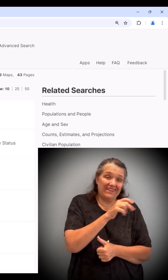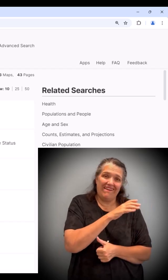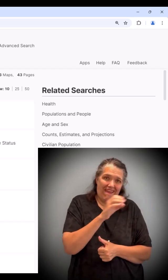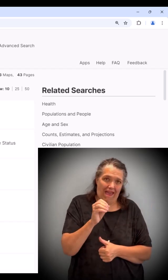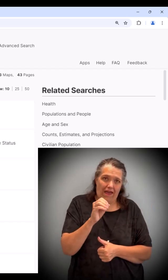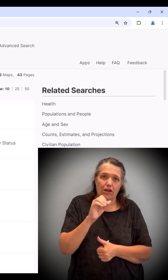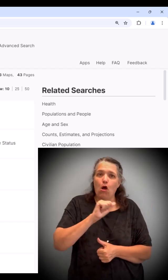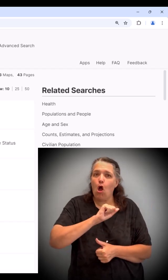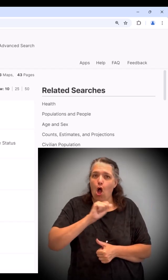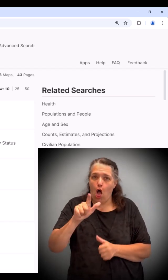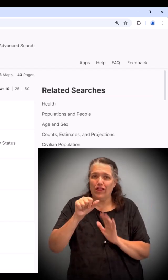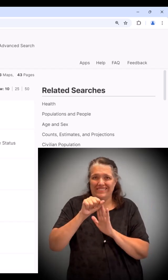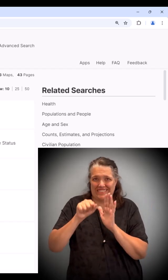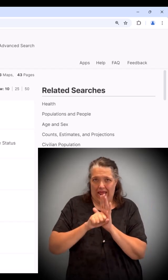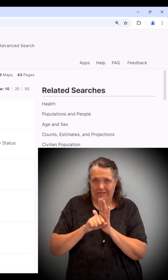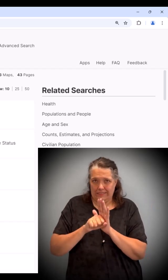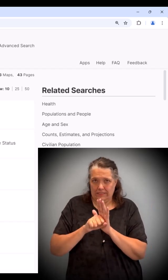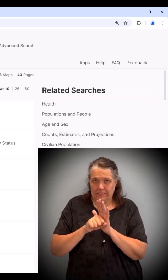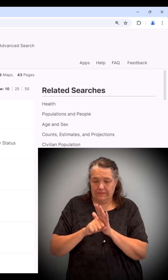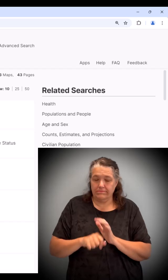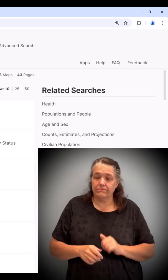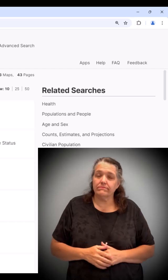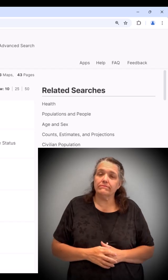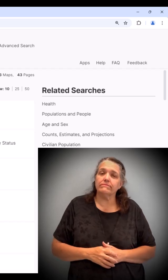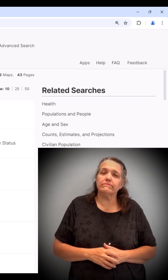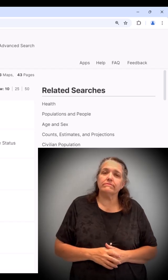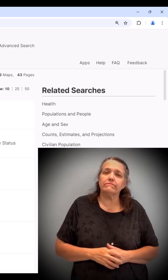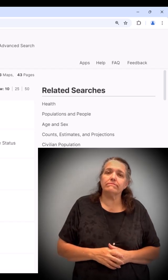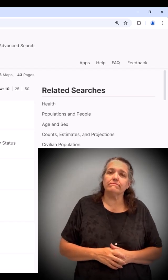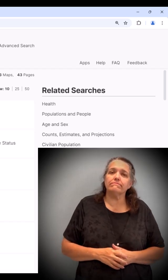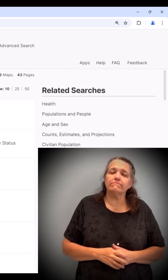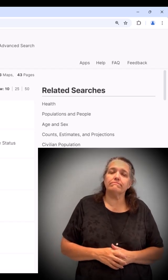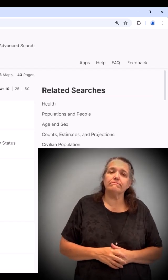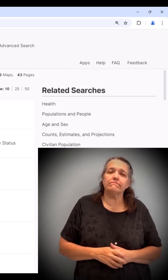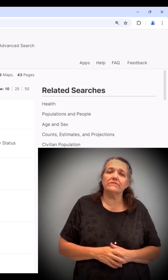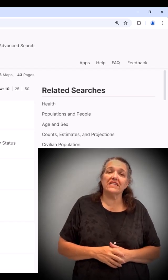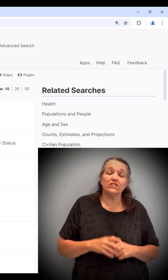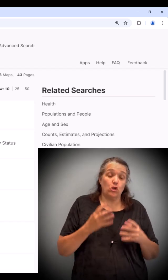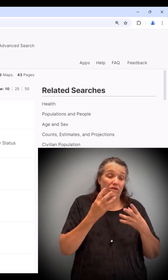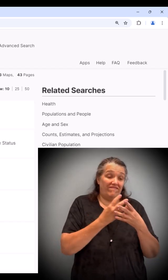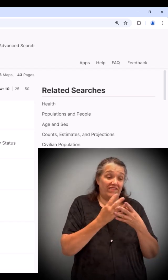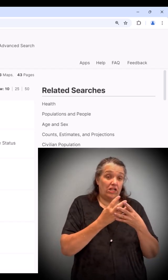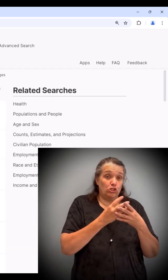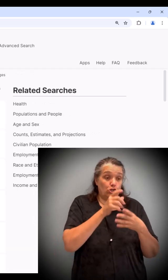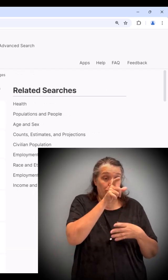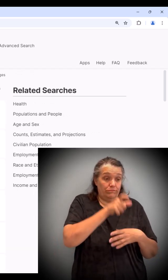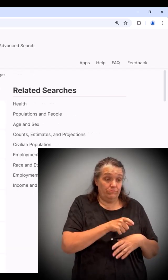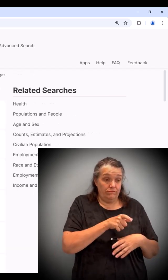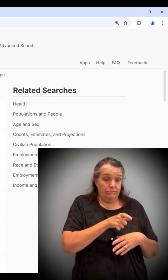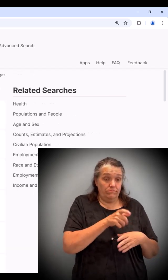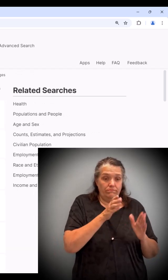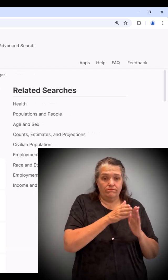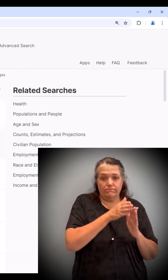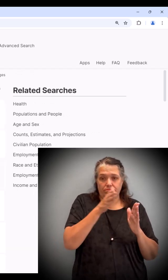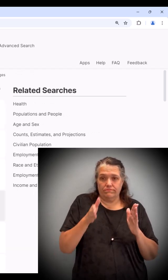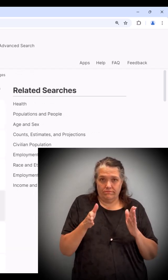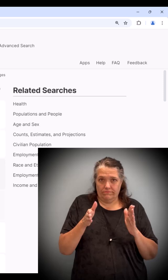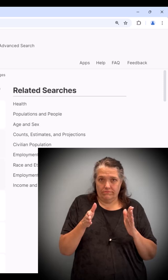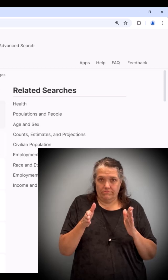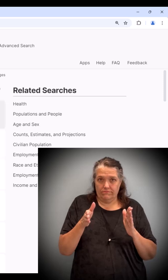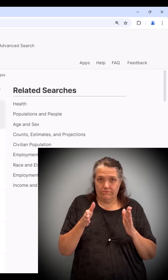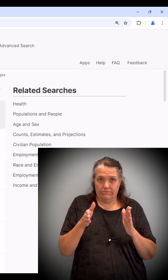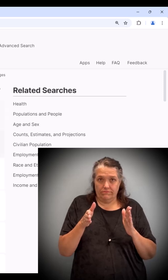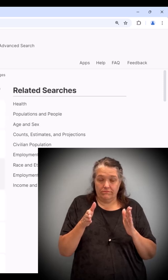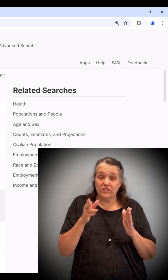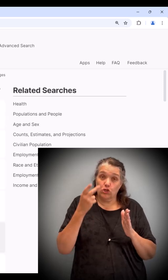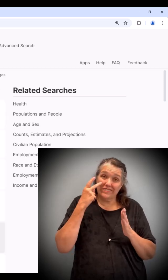variable for all states in the US. Next to the filter panel, there is a list of